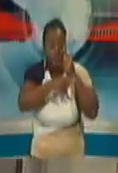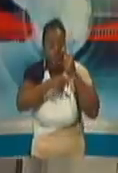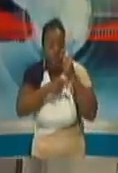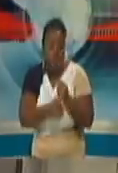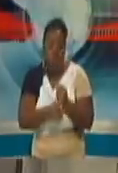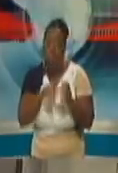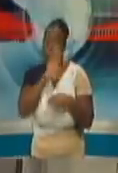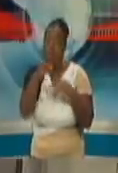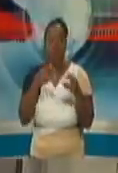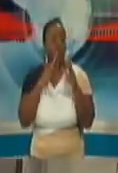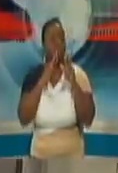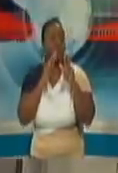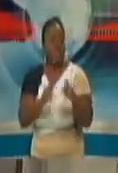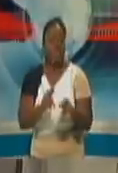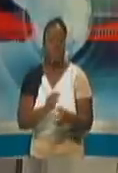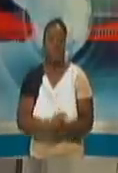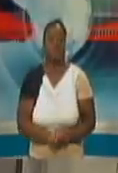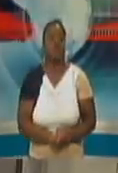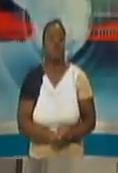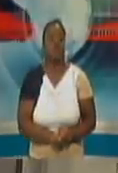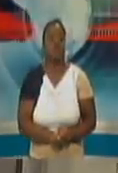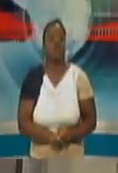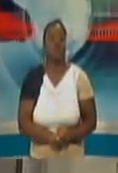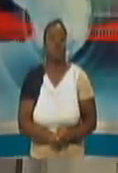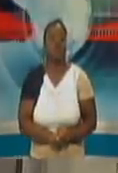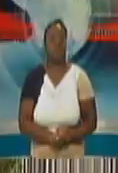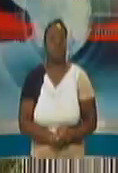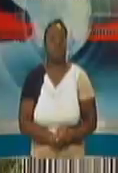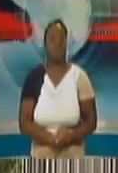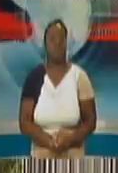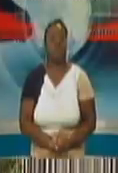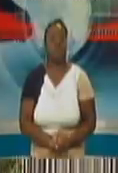We must have trust and faith in the results. Thank you very much.